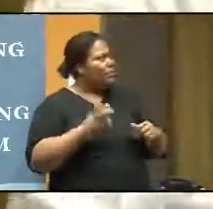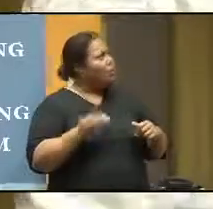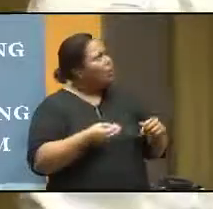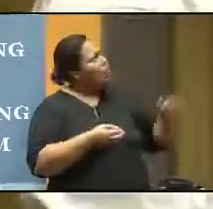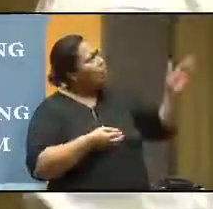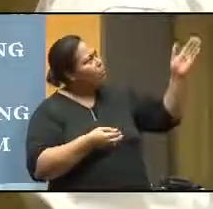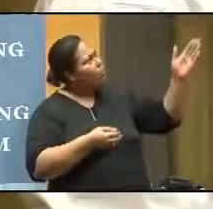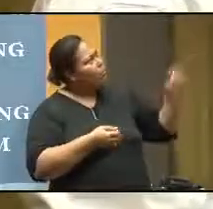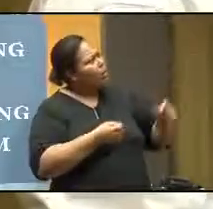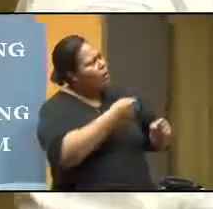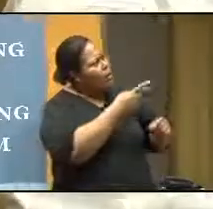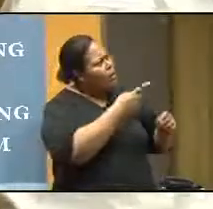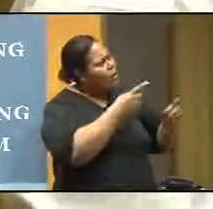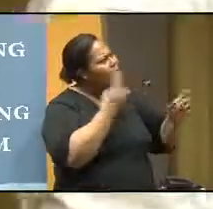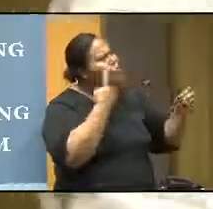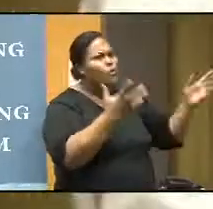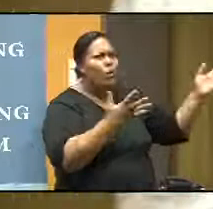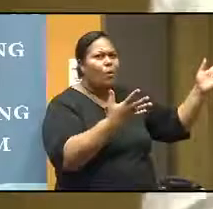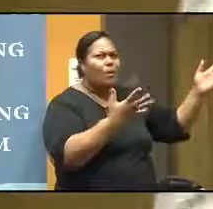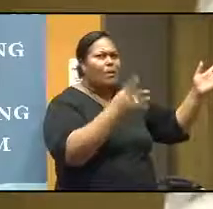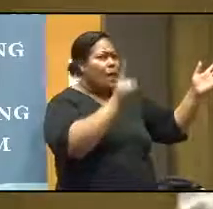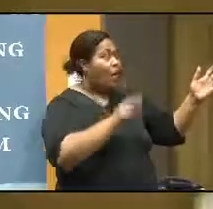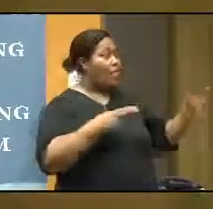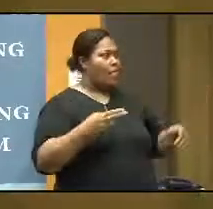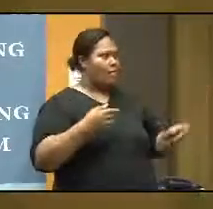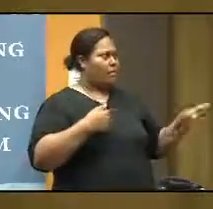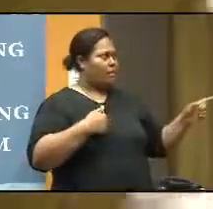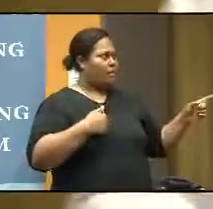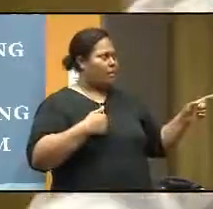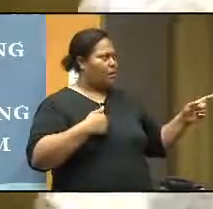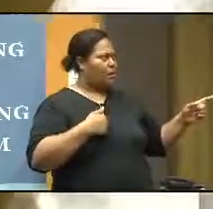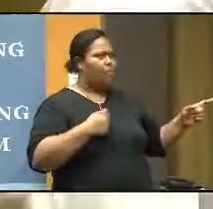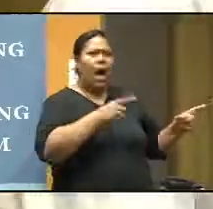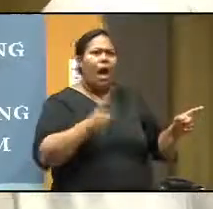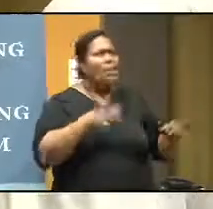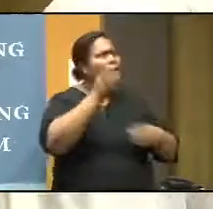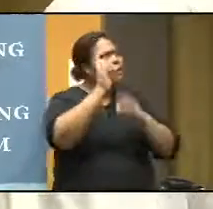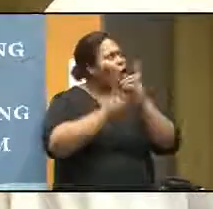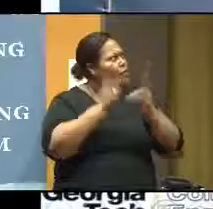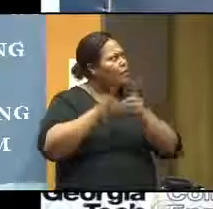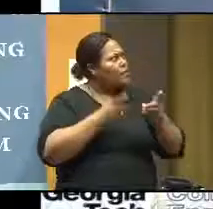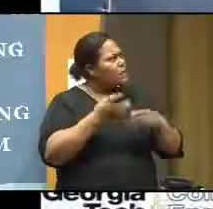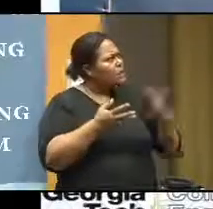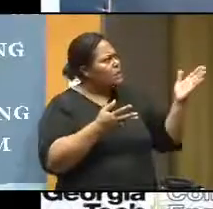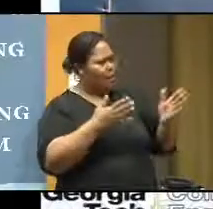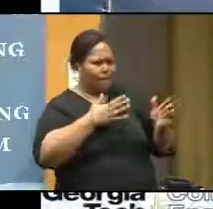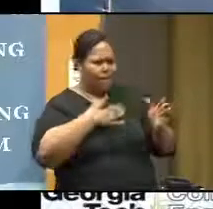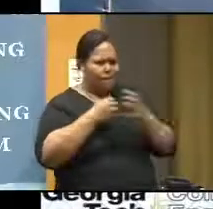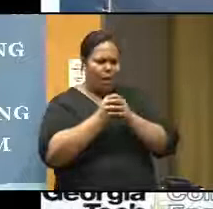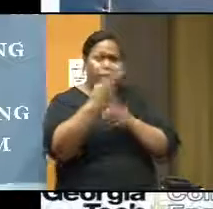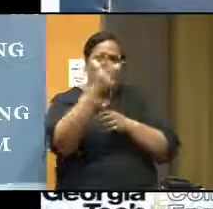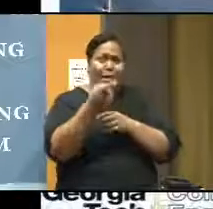so on. And then I was attending a conference, this one here, and one of my colleagues in 2014